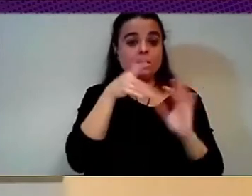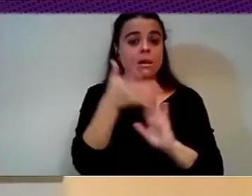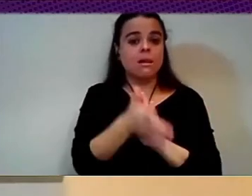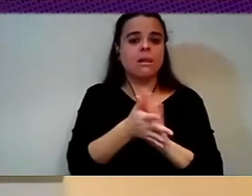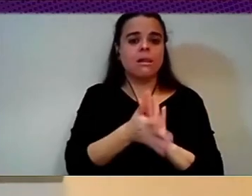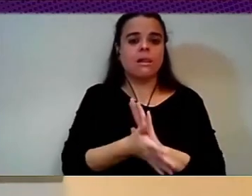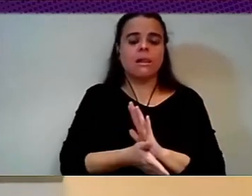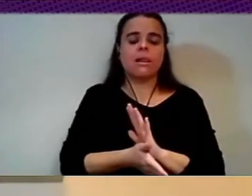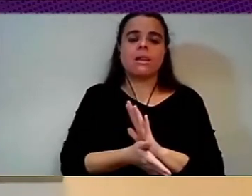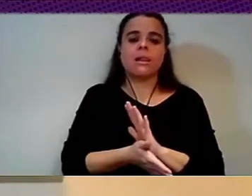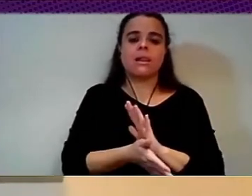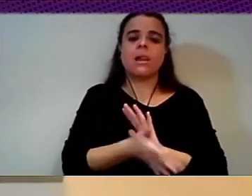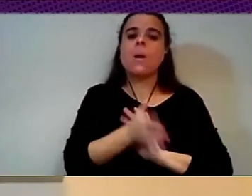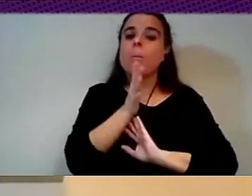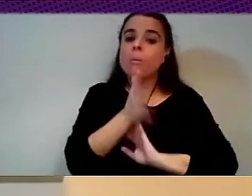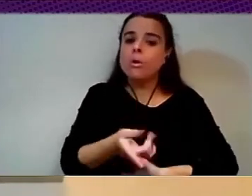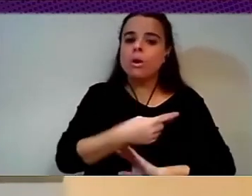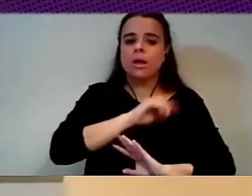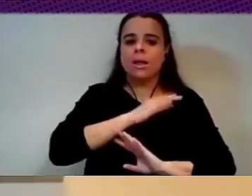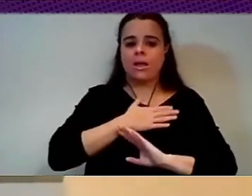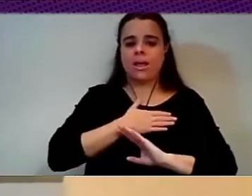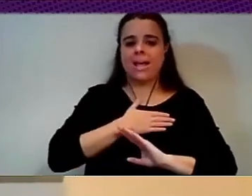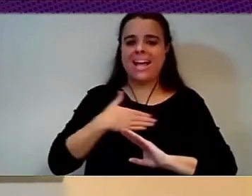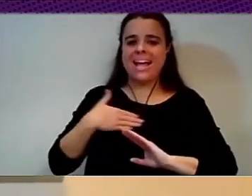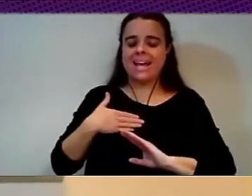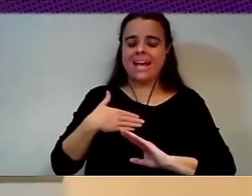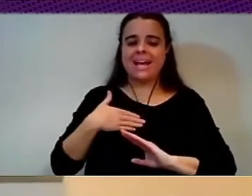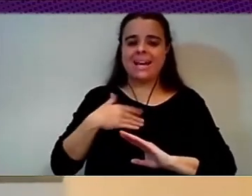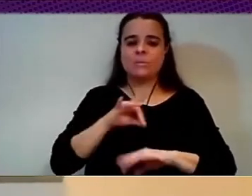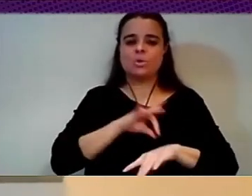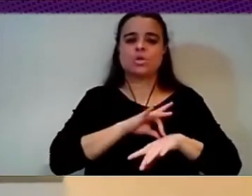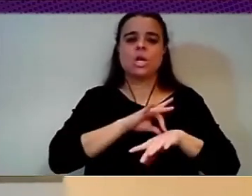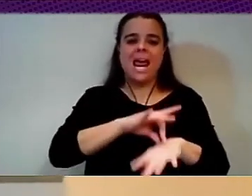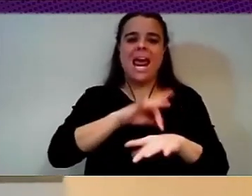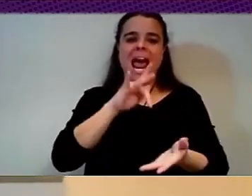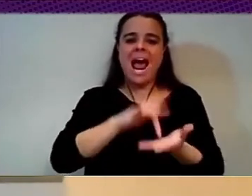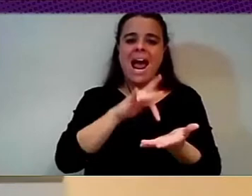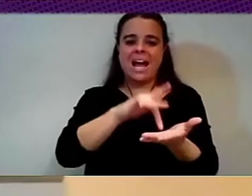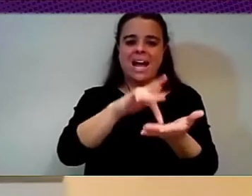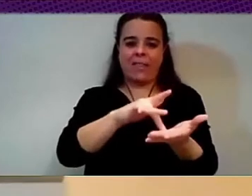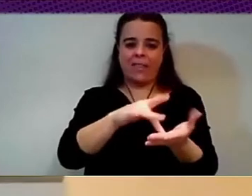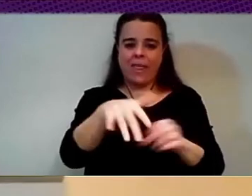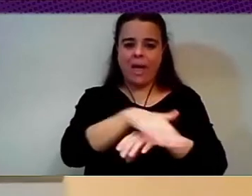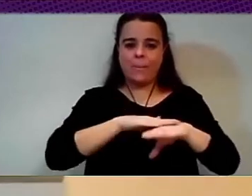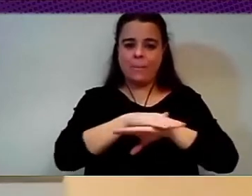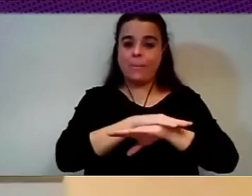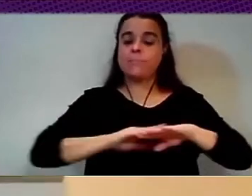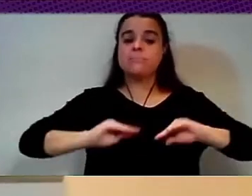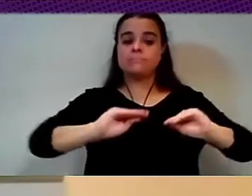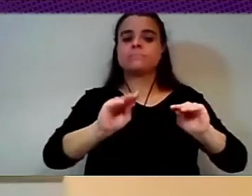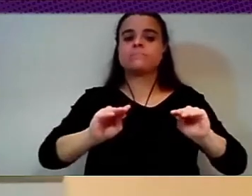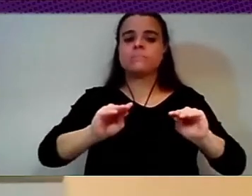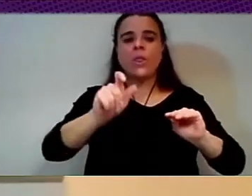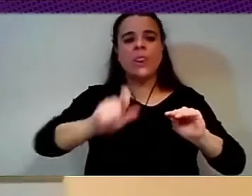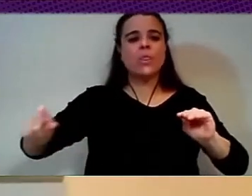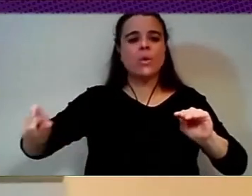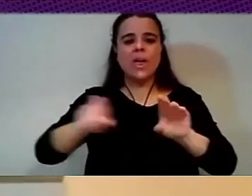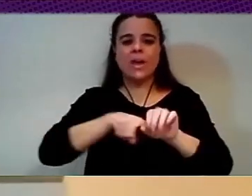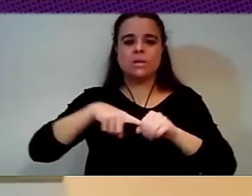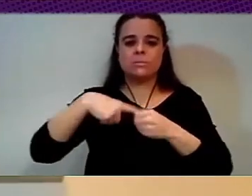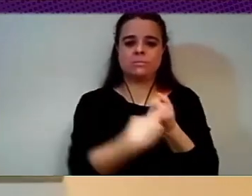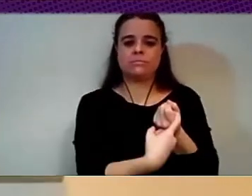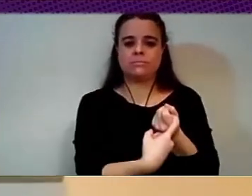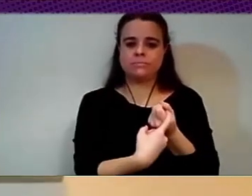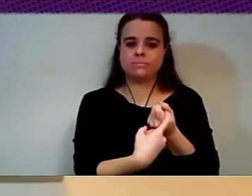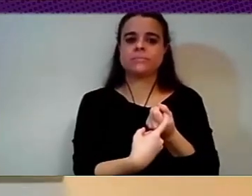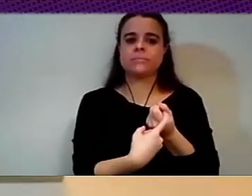based really on citizens' participation, on data democracy, and in particular, on putting technology